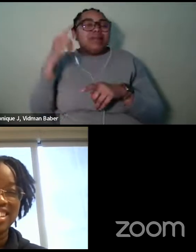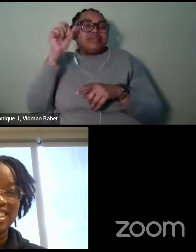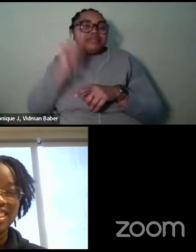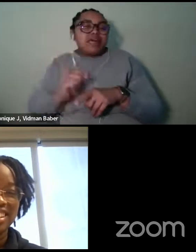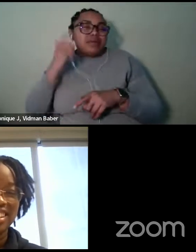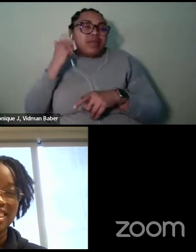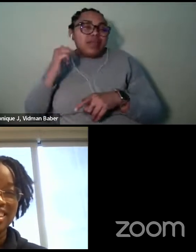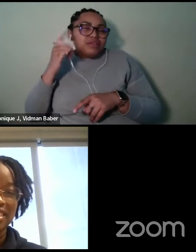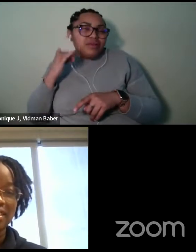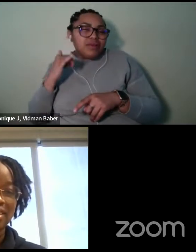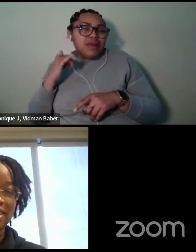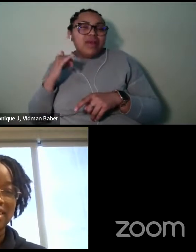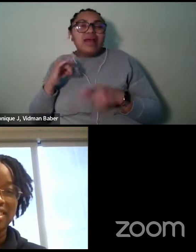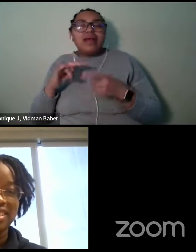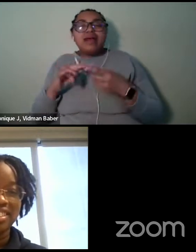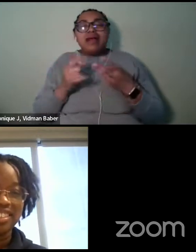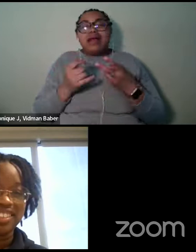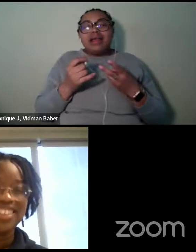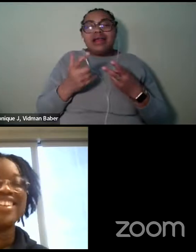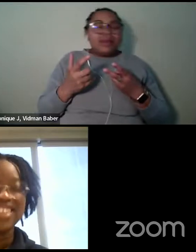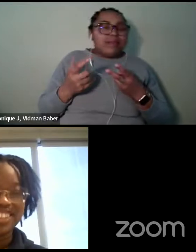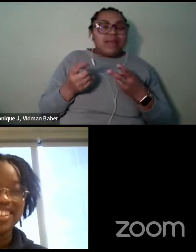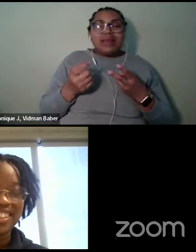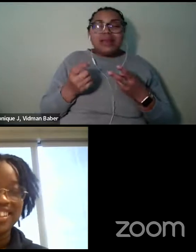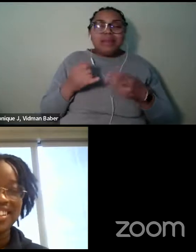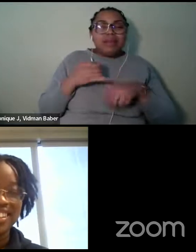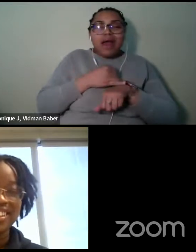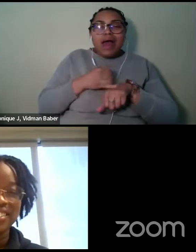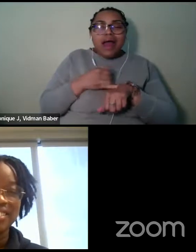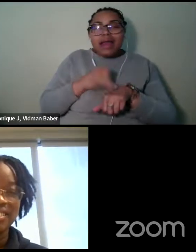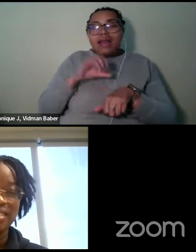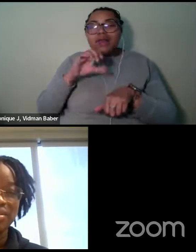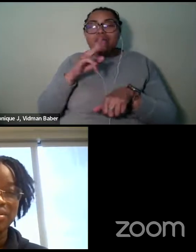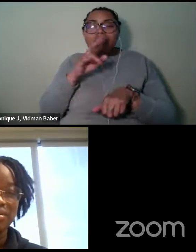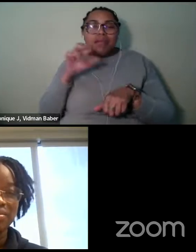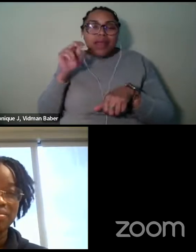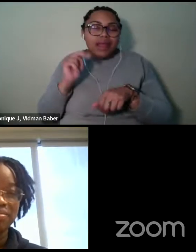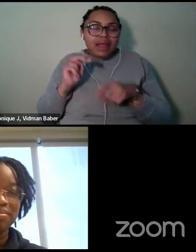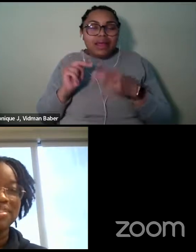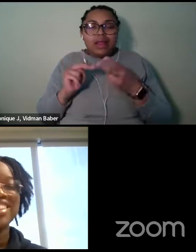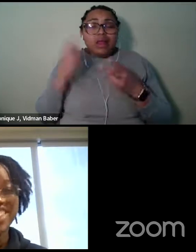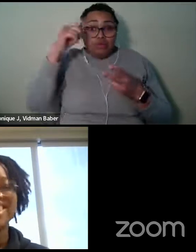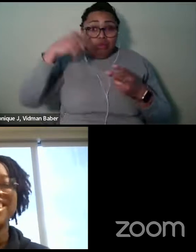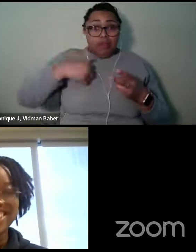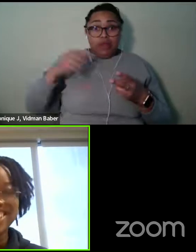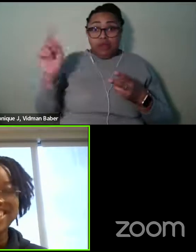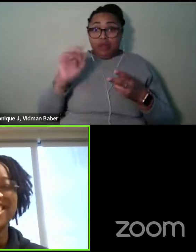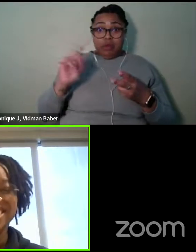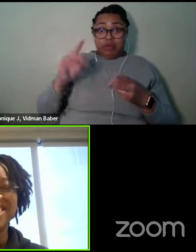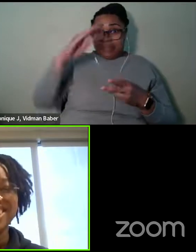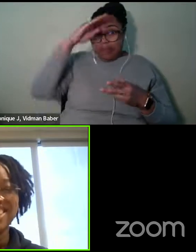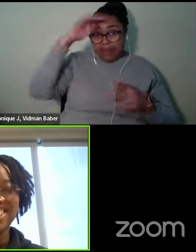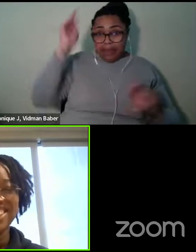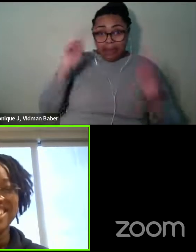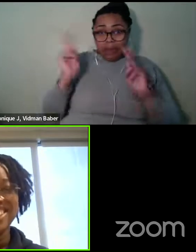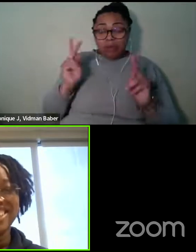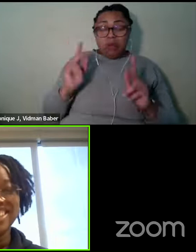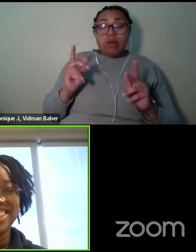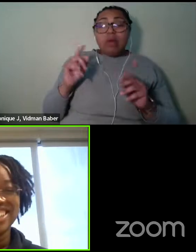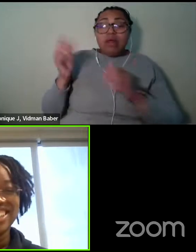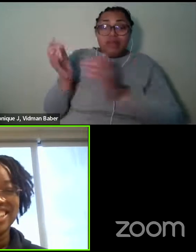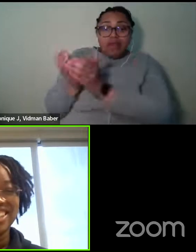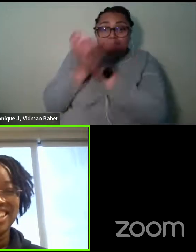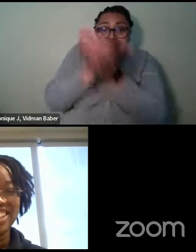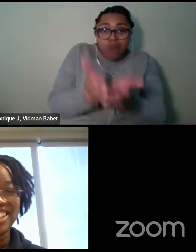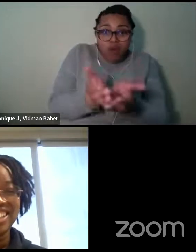uh, you know, there's a little bit of the Caribbean, you know, there's, to me, it's like wherever there's black people and water and they can put a boat in water, you know, that